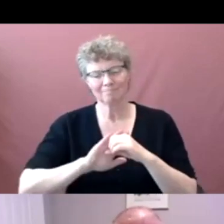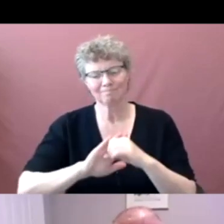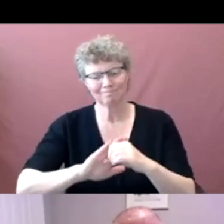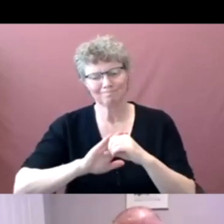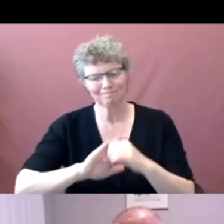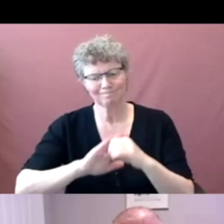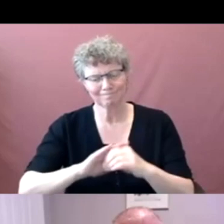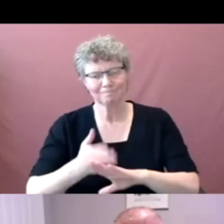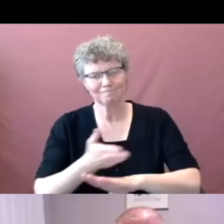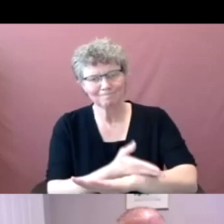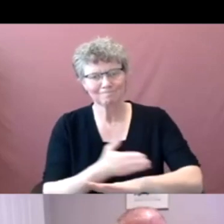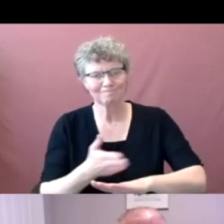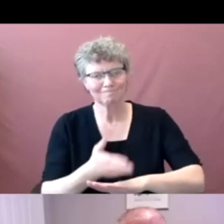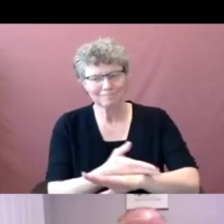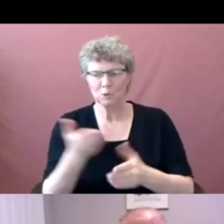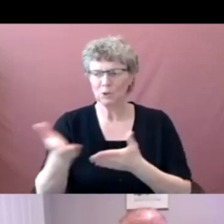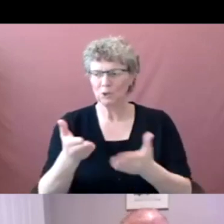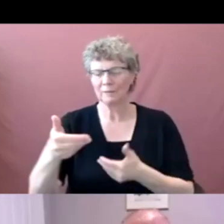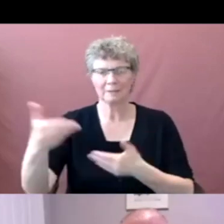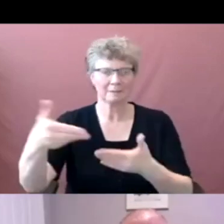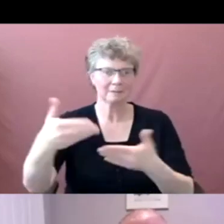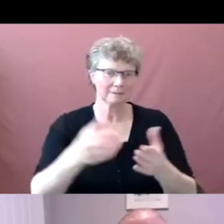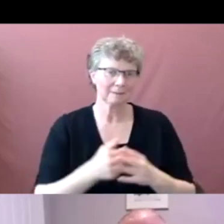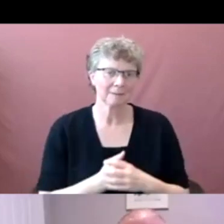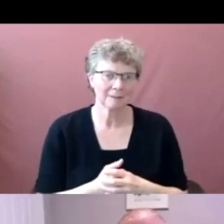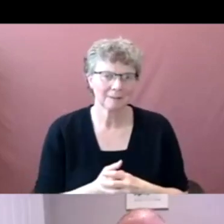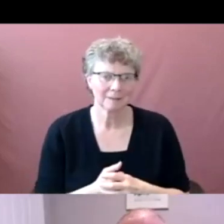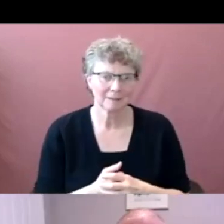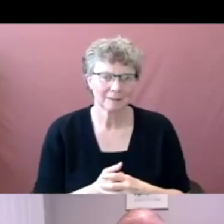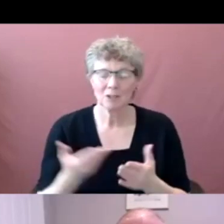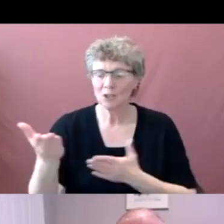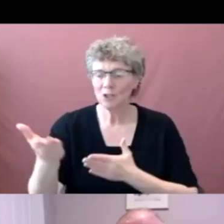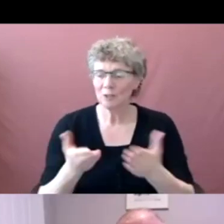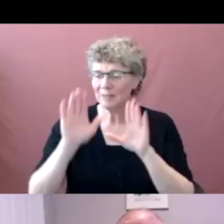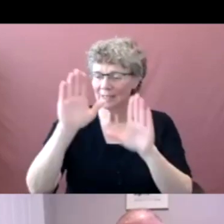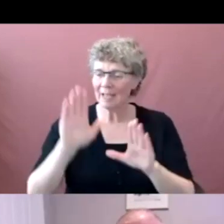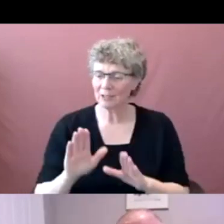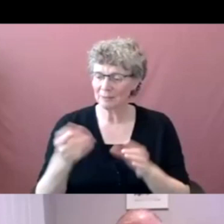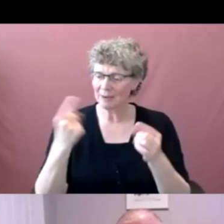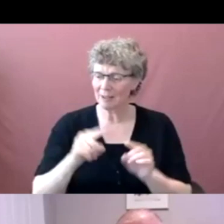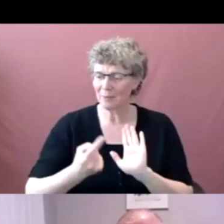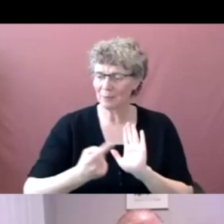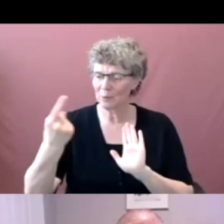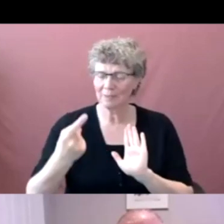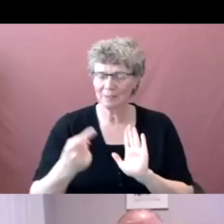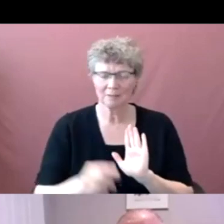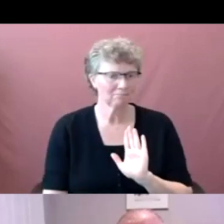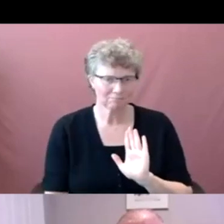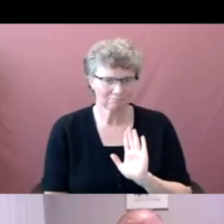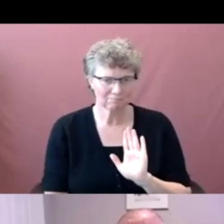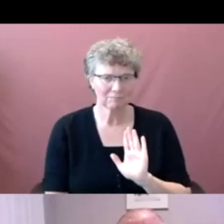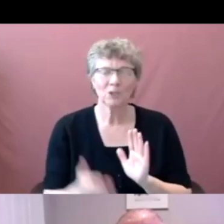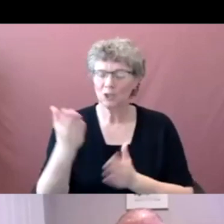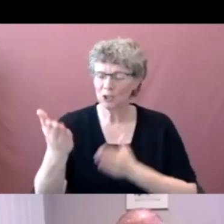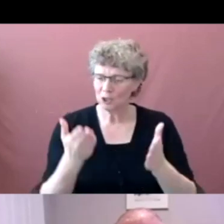excellence so that service excellence isn't a one day wonder, but something that is actually embedded within